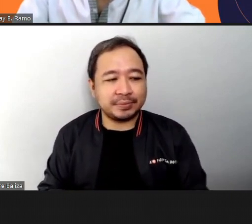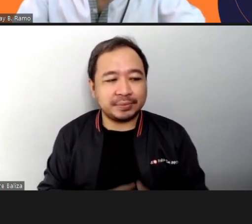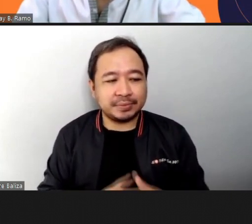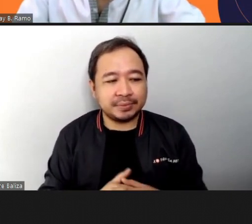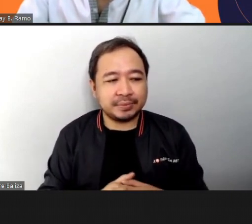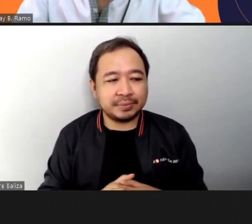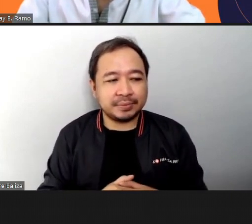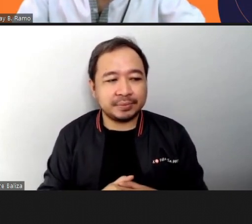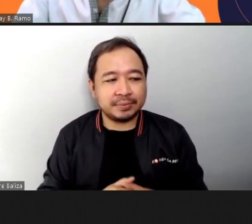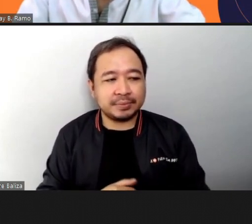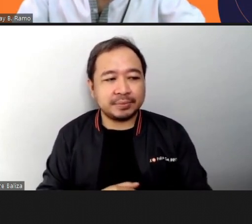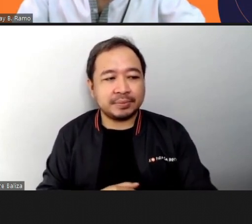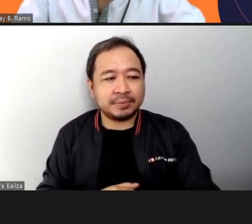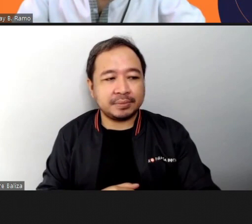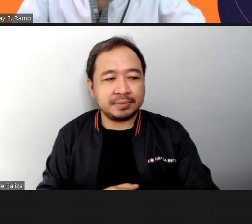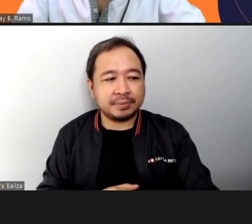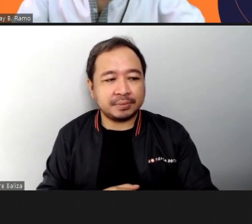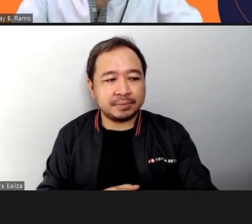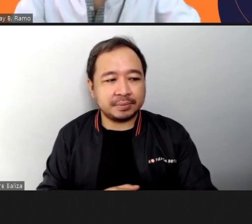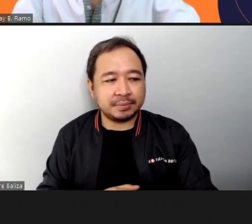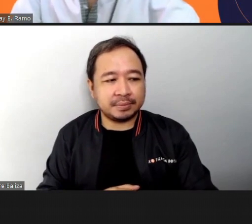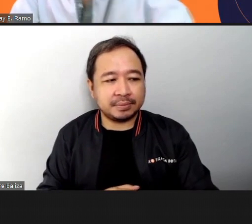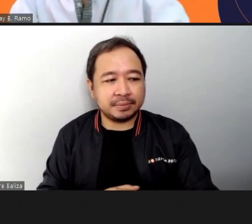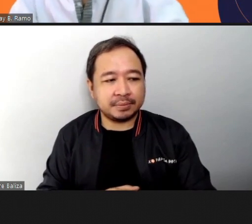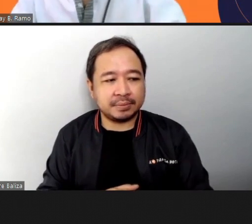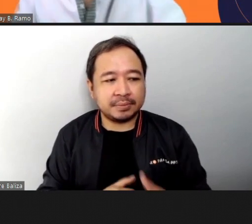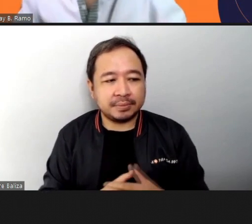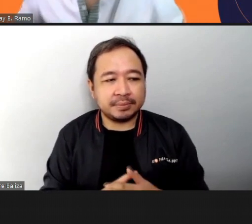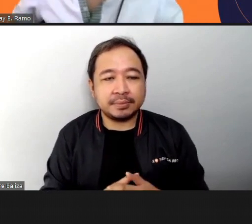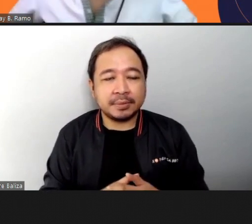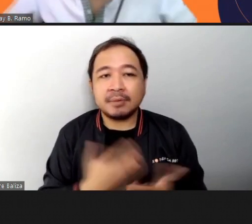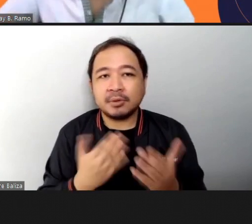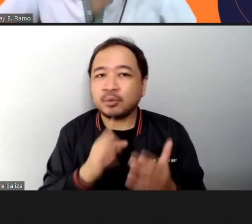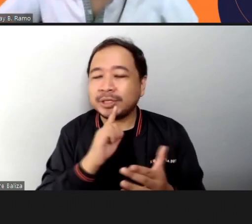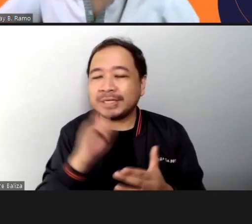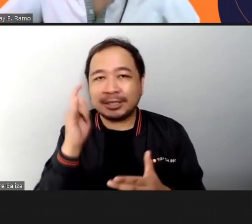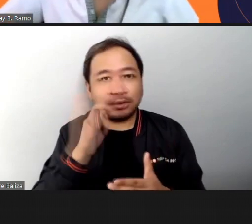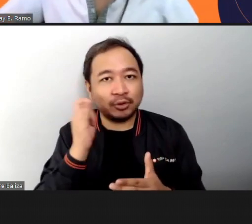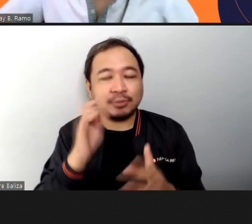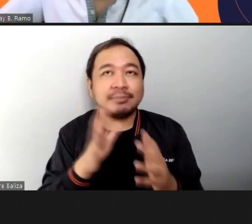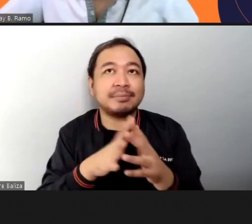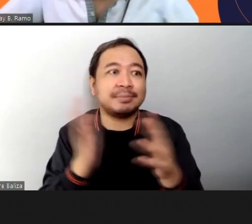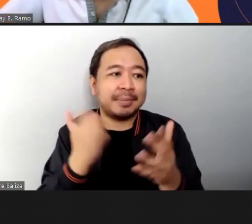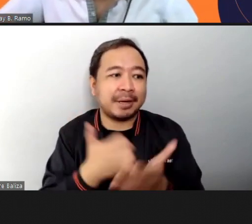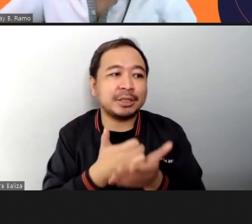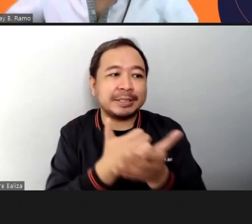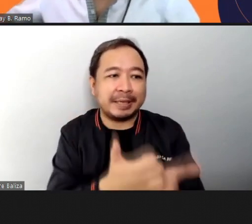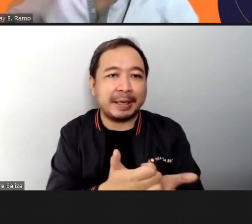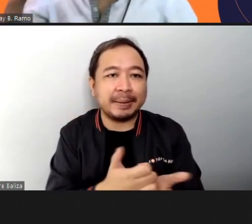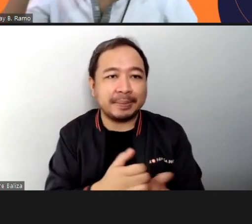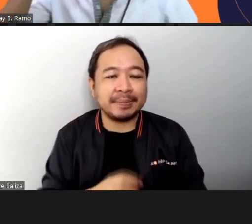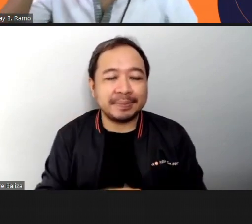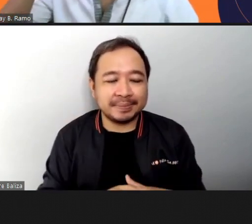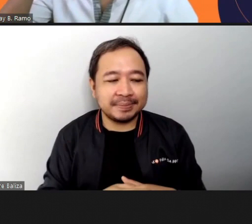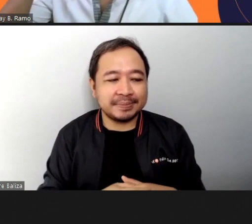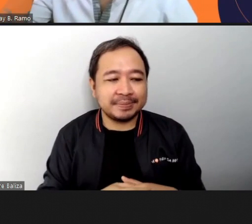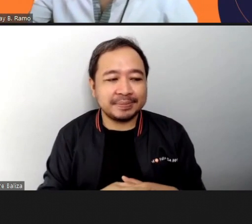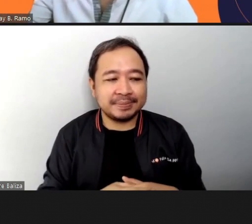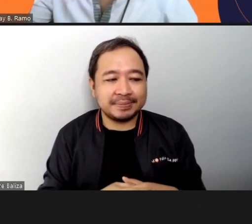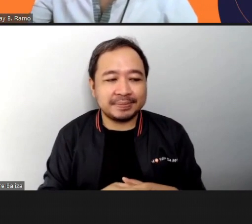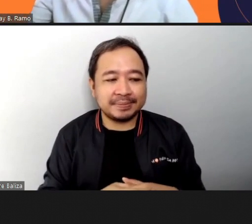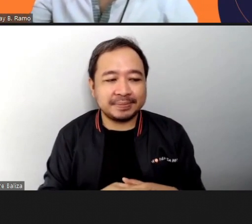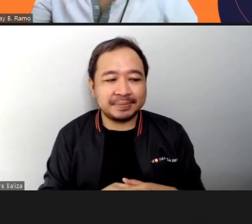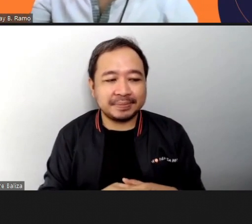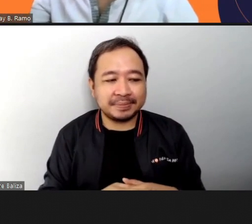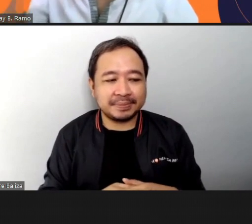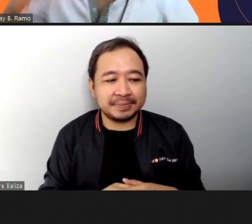thank you marami talagang na bibigay natulong sa atin yung YouTube at saka yung na pwede natin i-follow